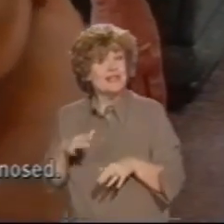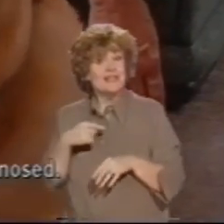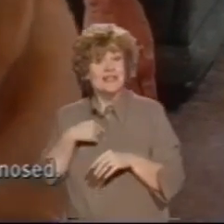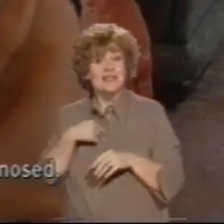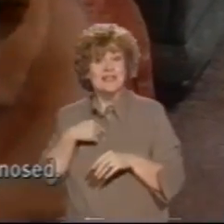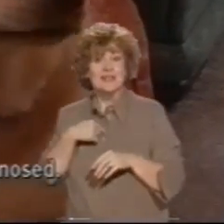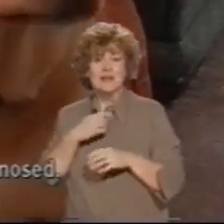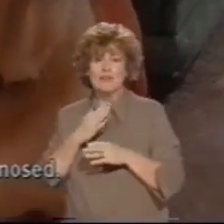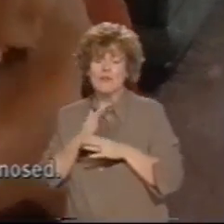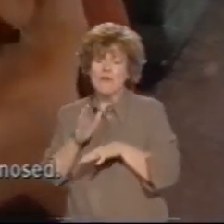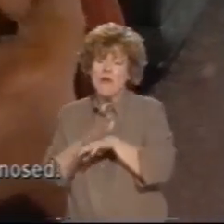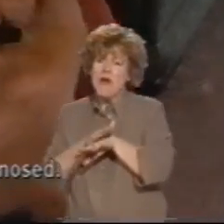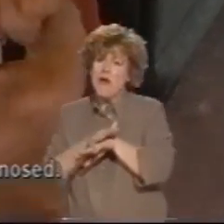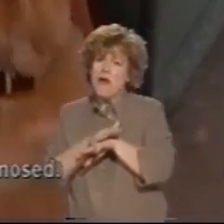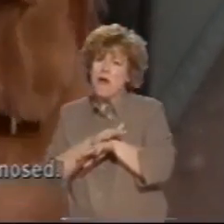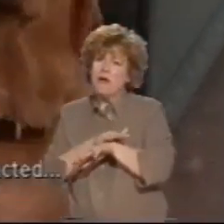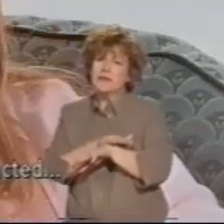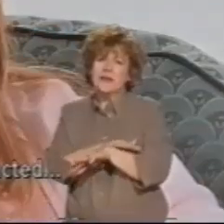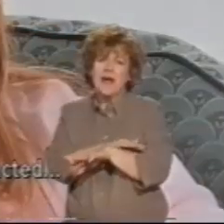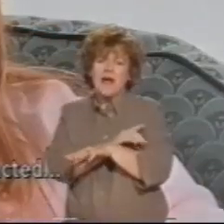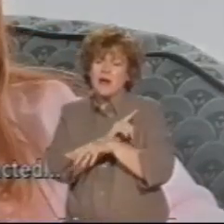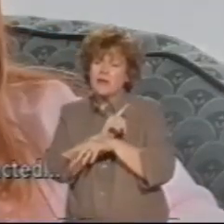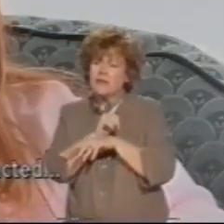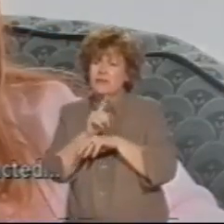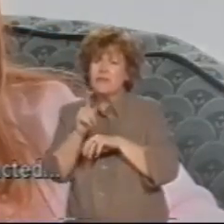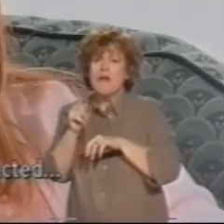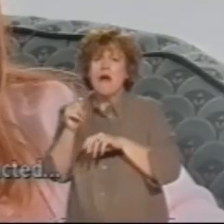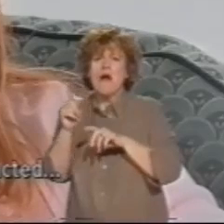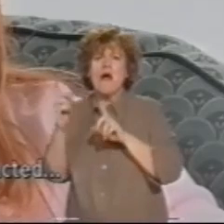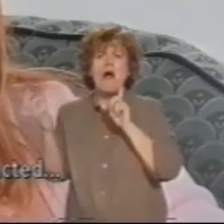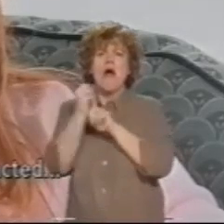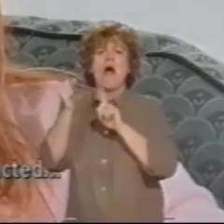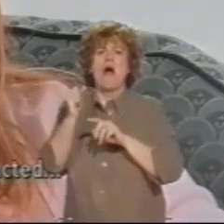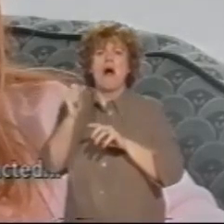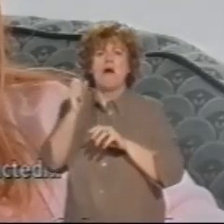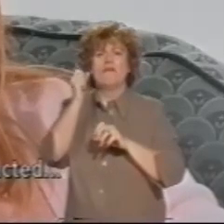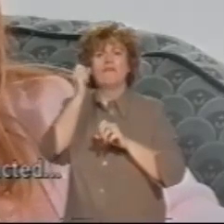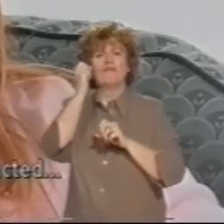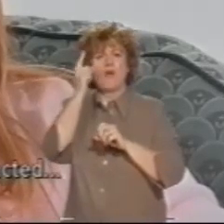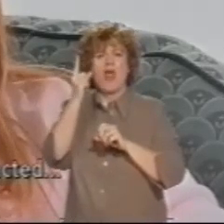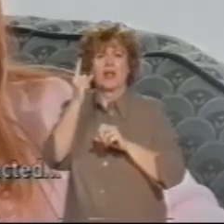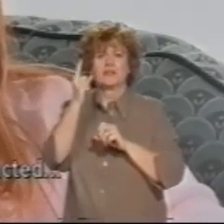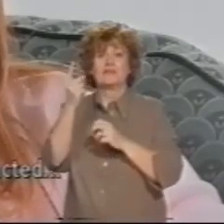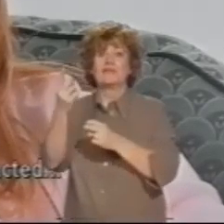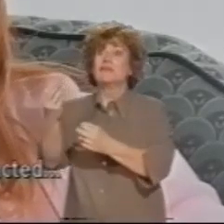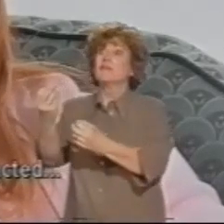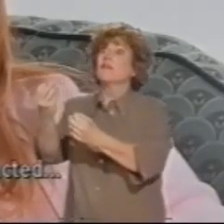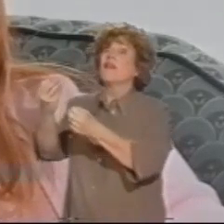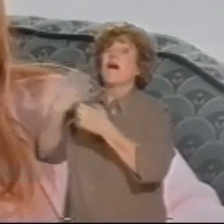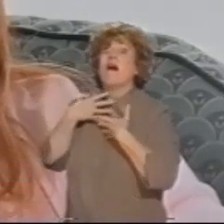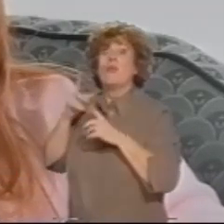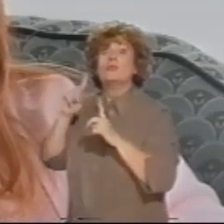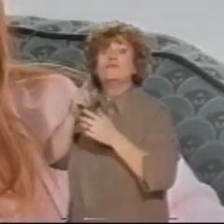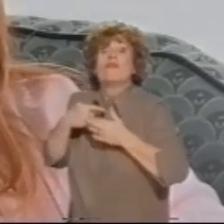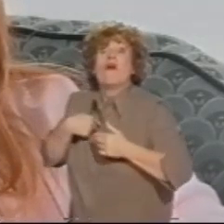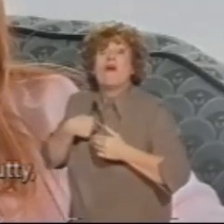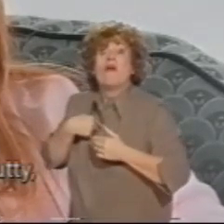to be diagnosed, and when I was told, I can only say I probably reacted